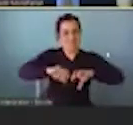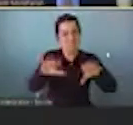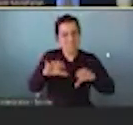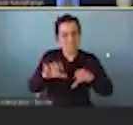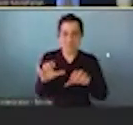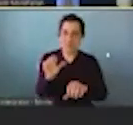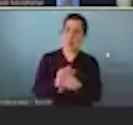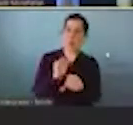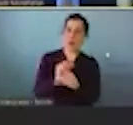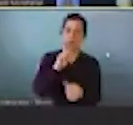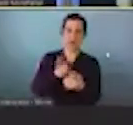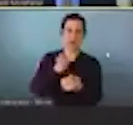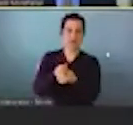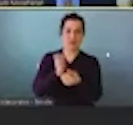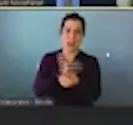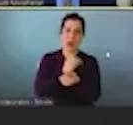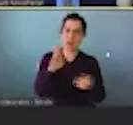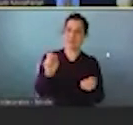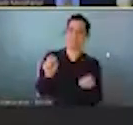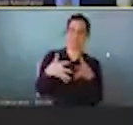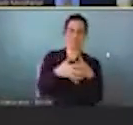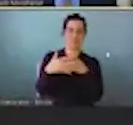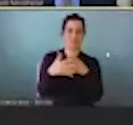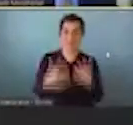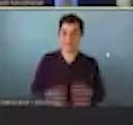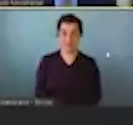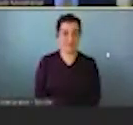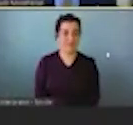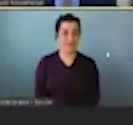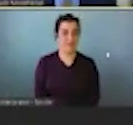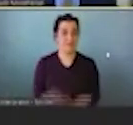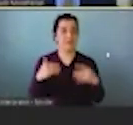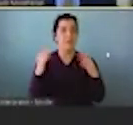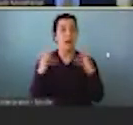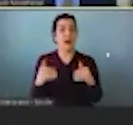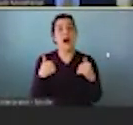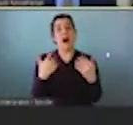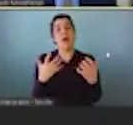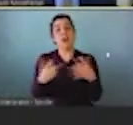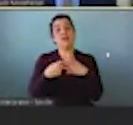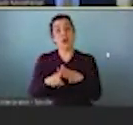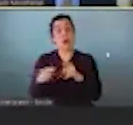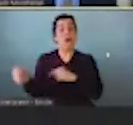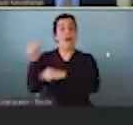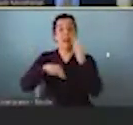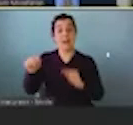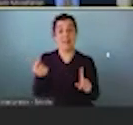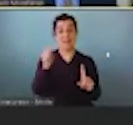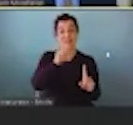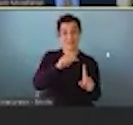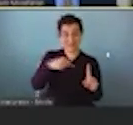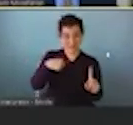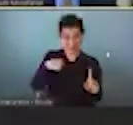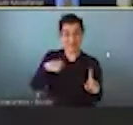help our country and the people in it. And so I want to start back with, you I said to